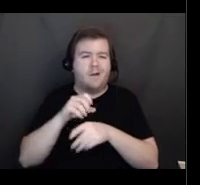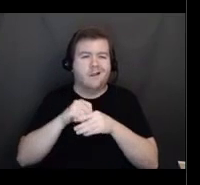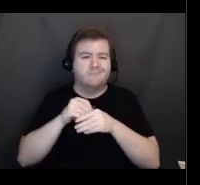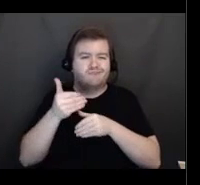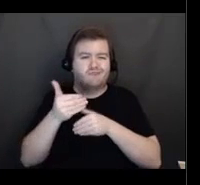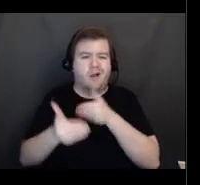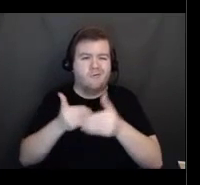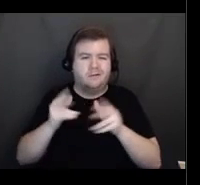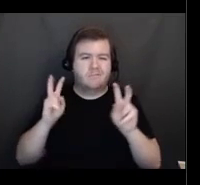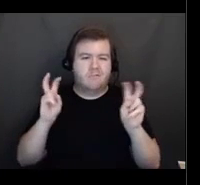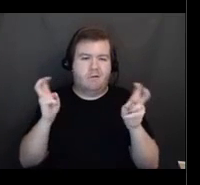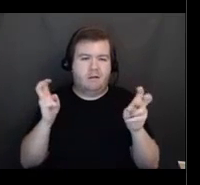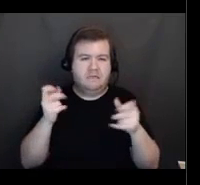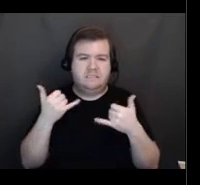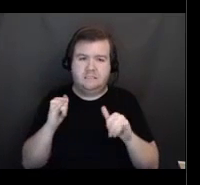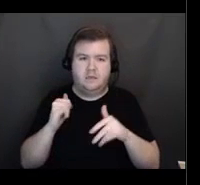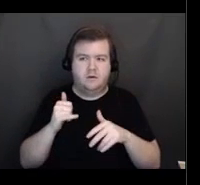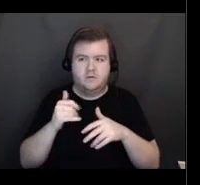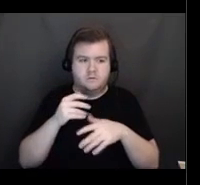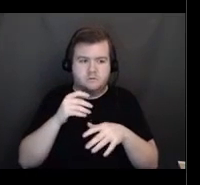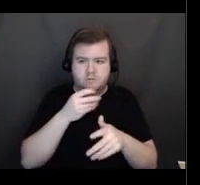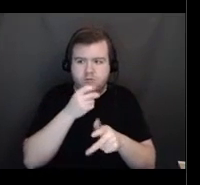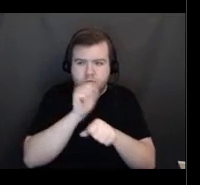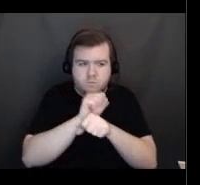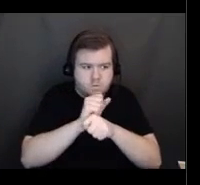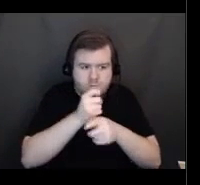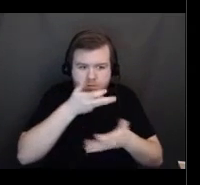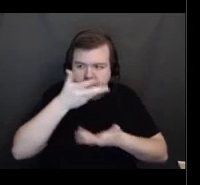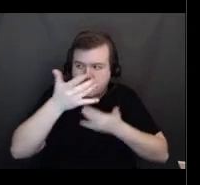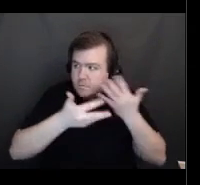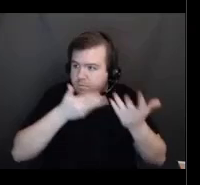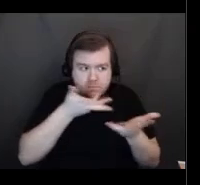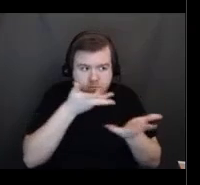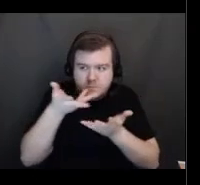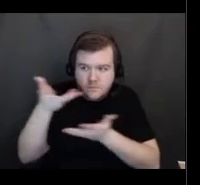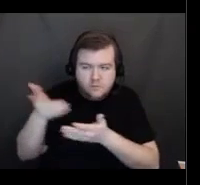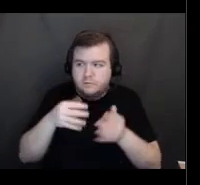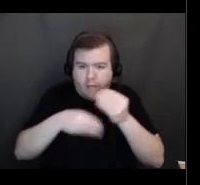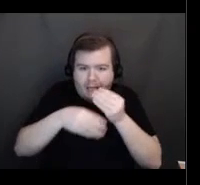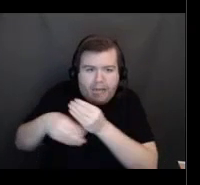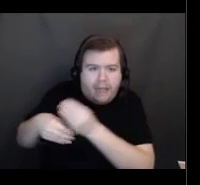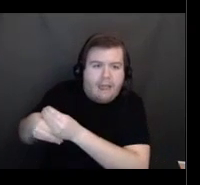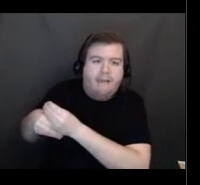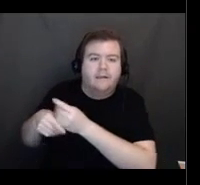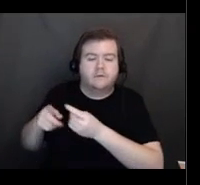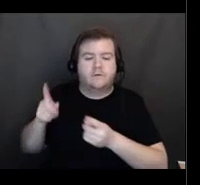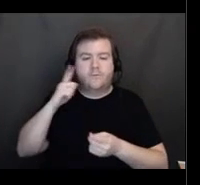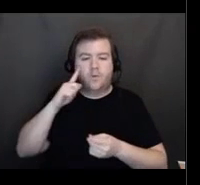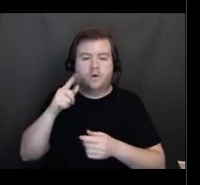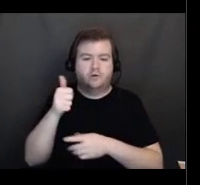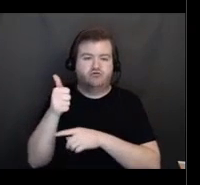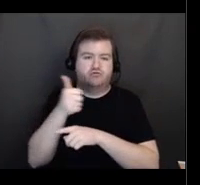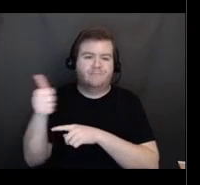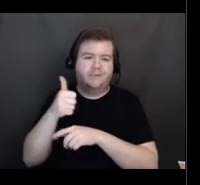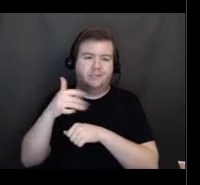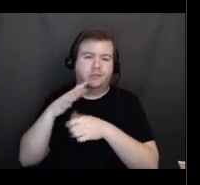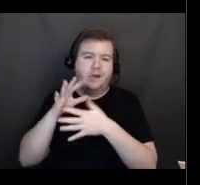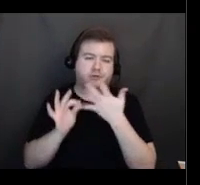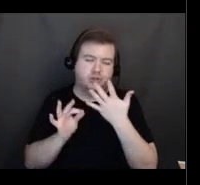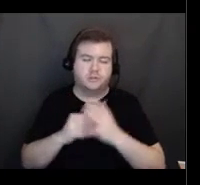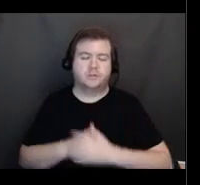constantly adding to the ability to get